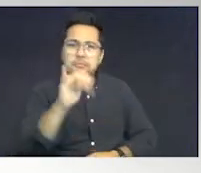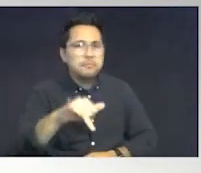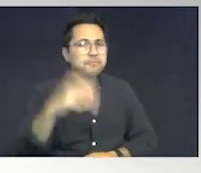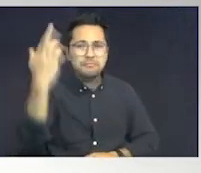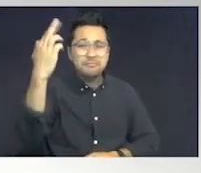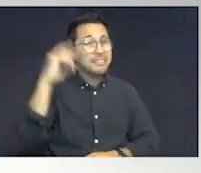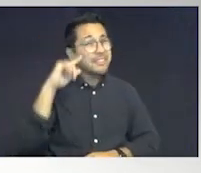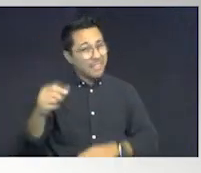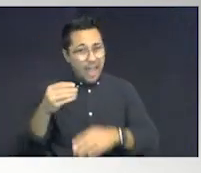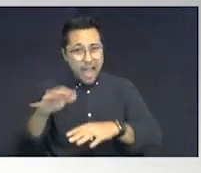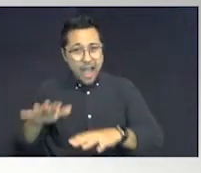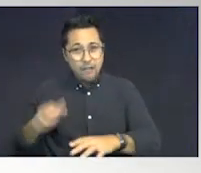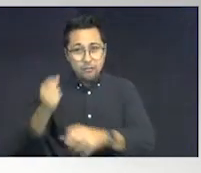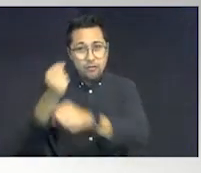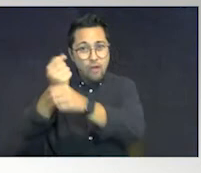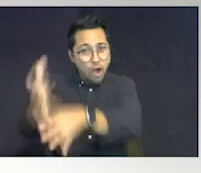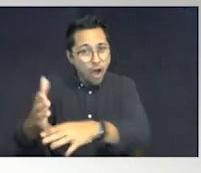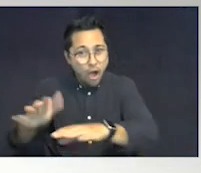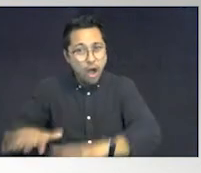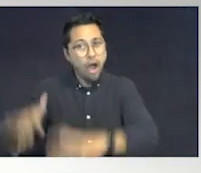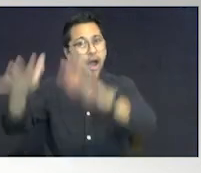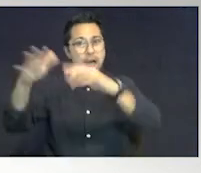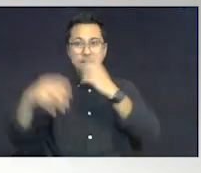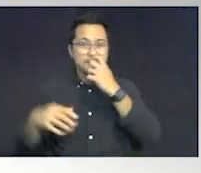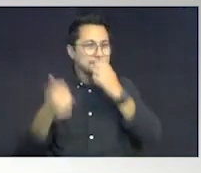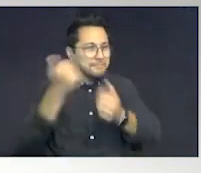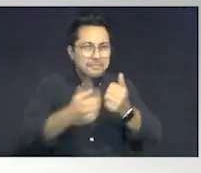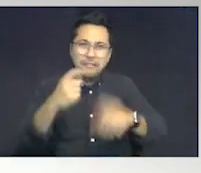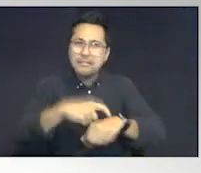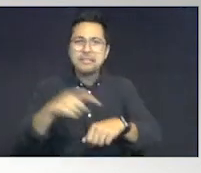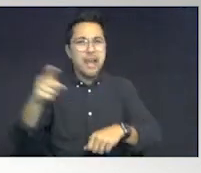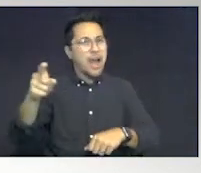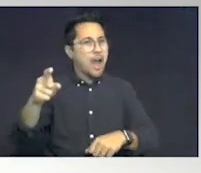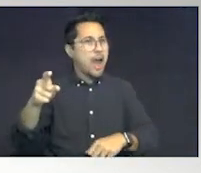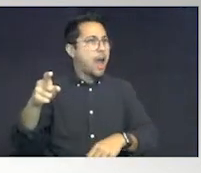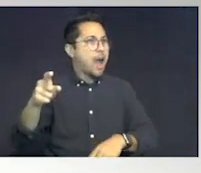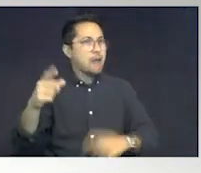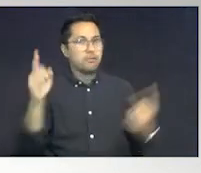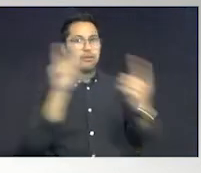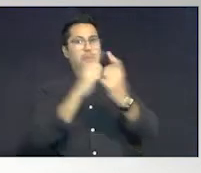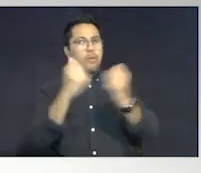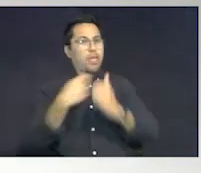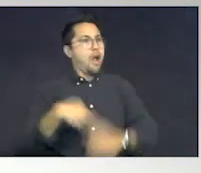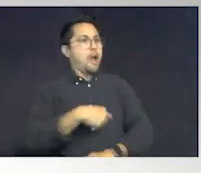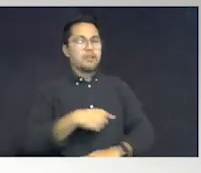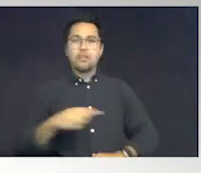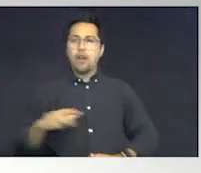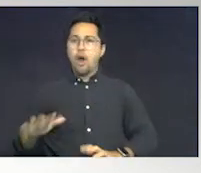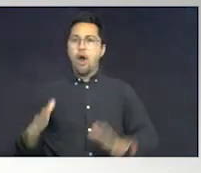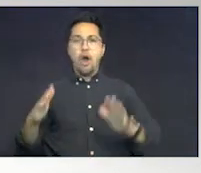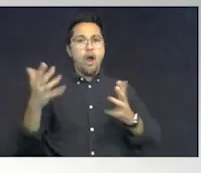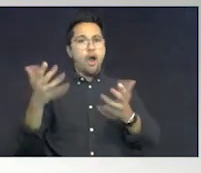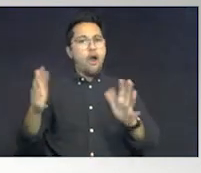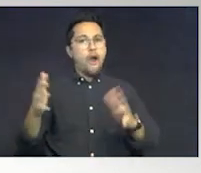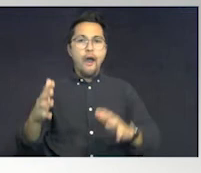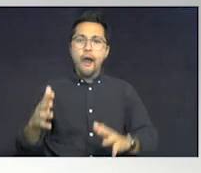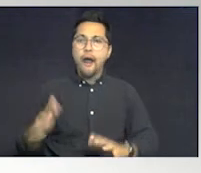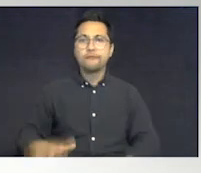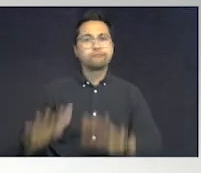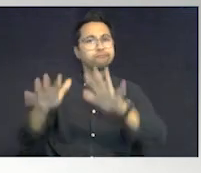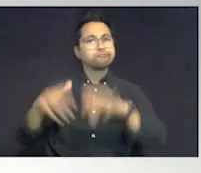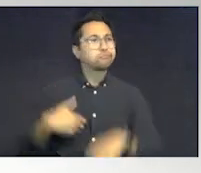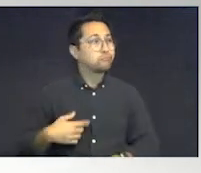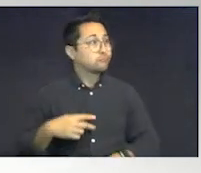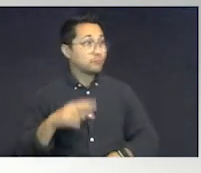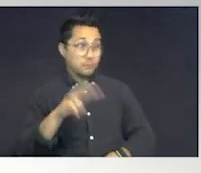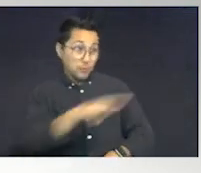them every time they meet us at a high and slightly level already. And you know a lot of parents do tell them, look, the police is